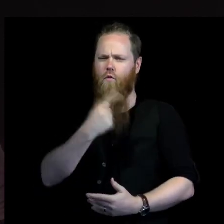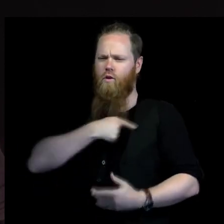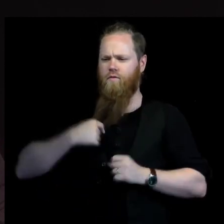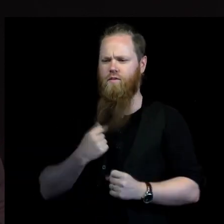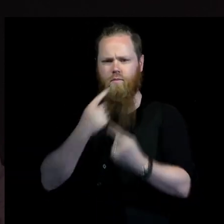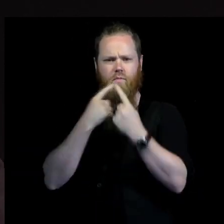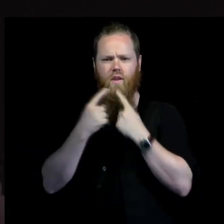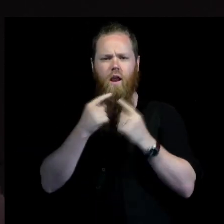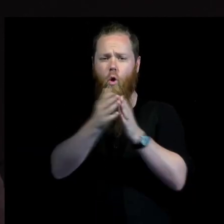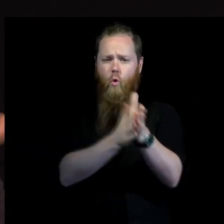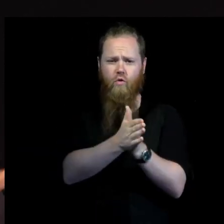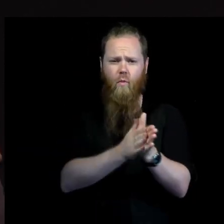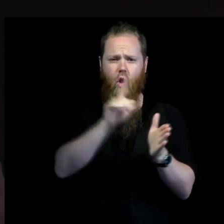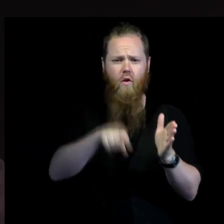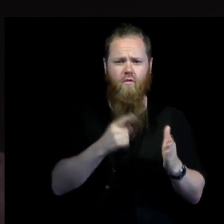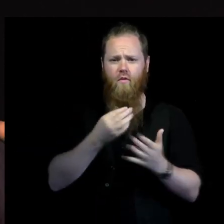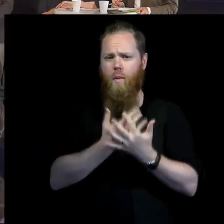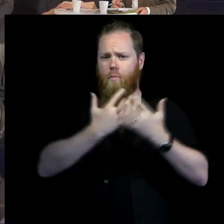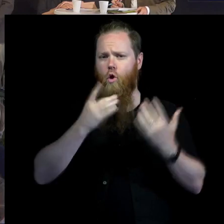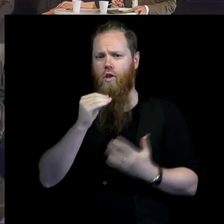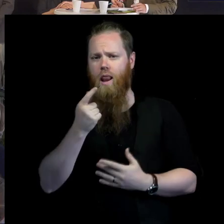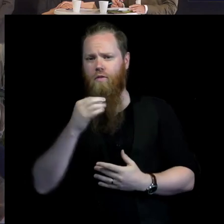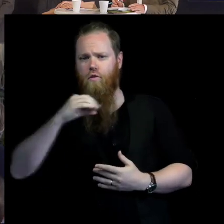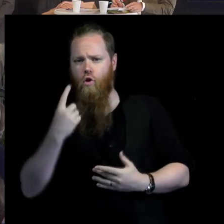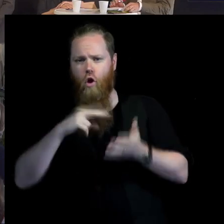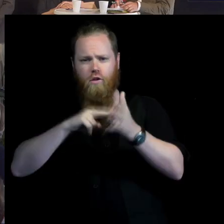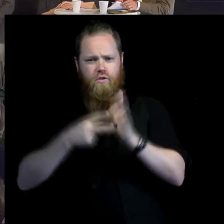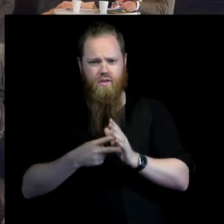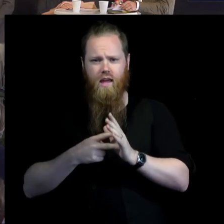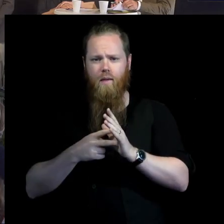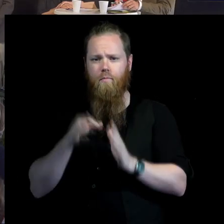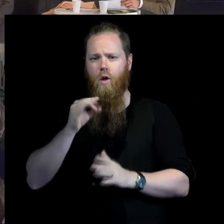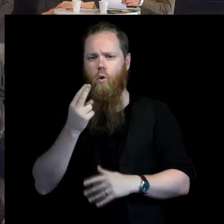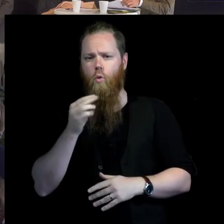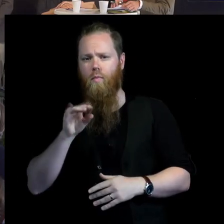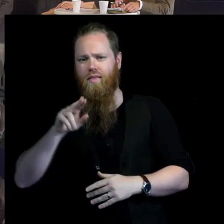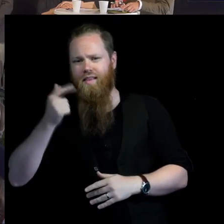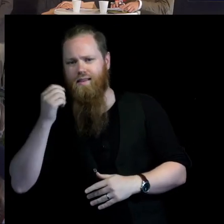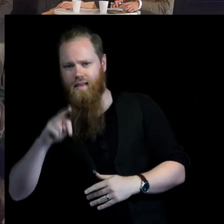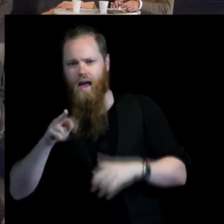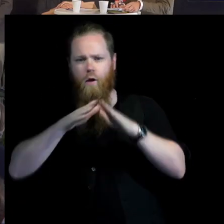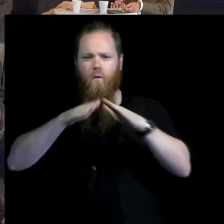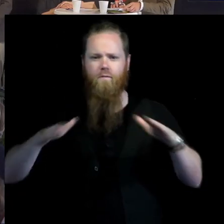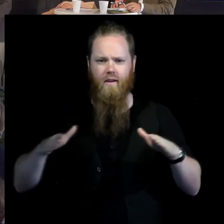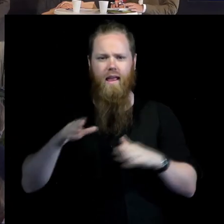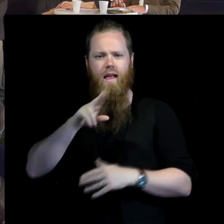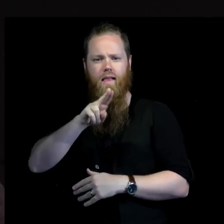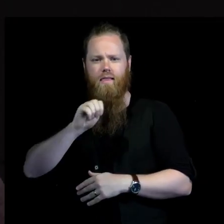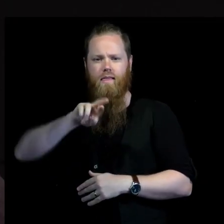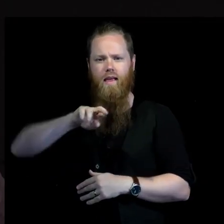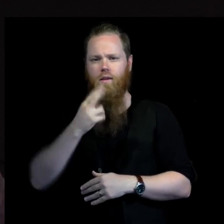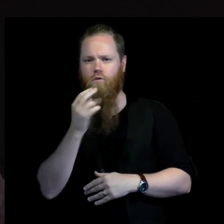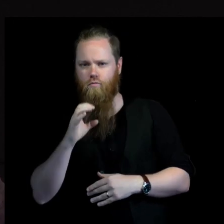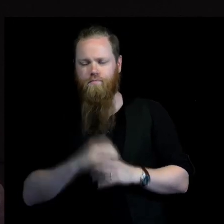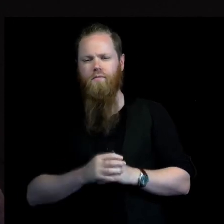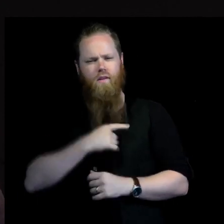multilateral system from humanitarian peace and development nexus so we will actually start with our UN